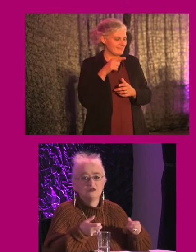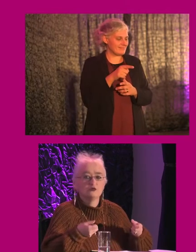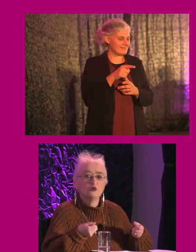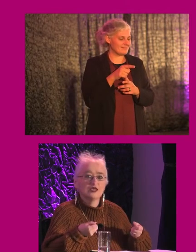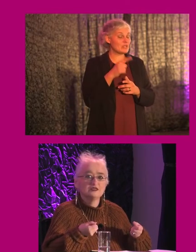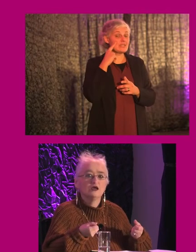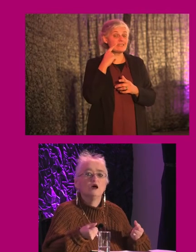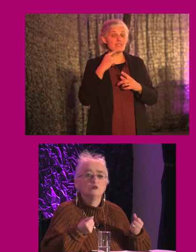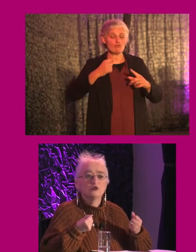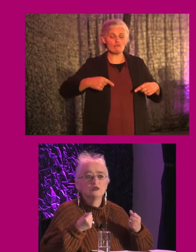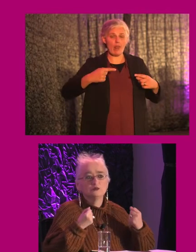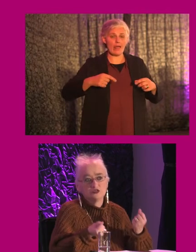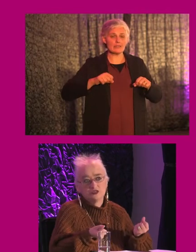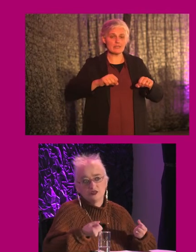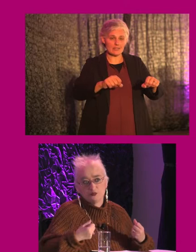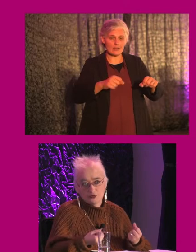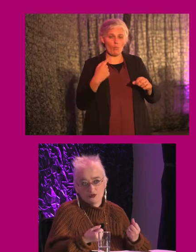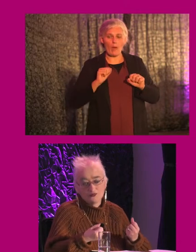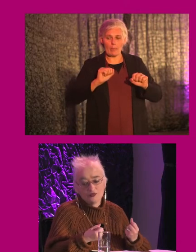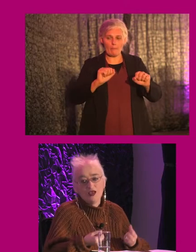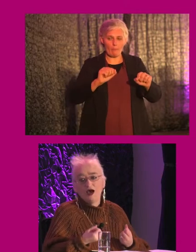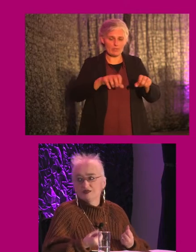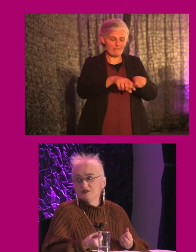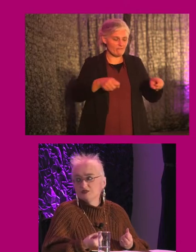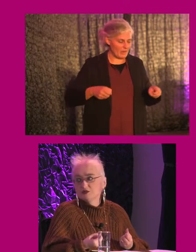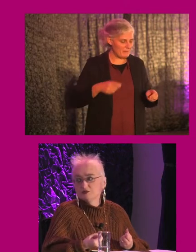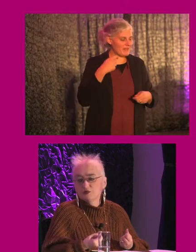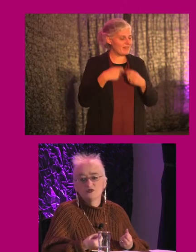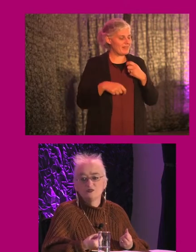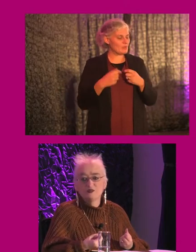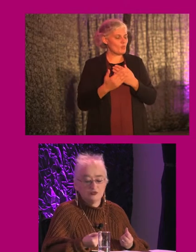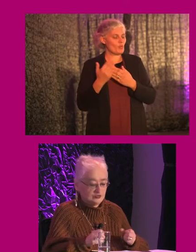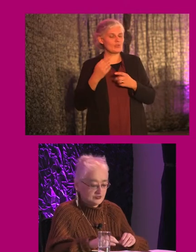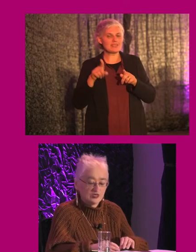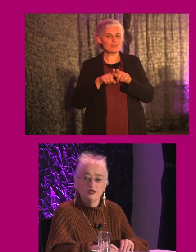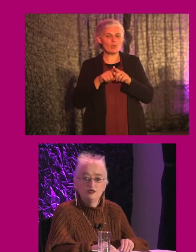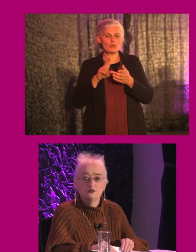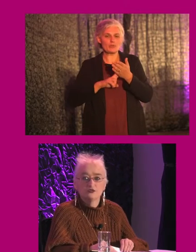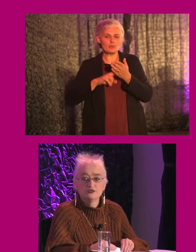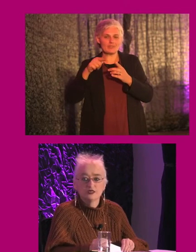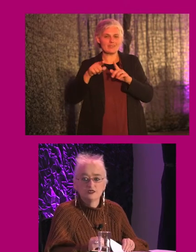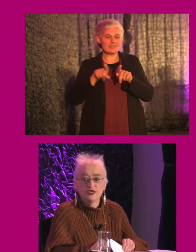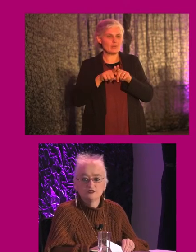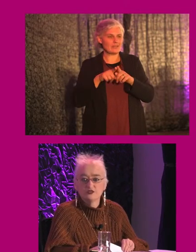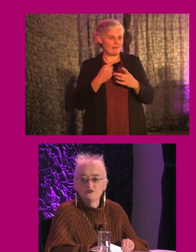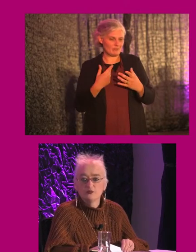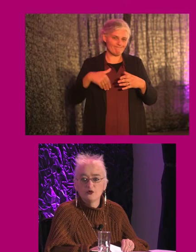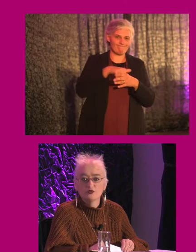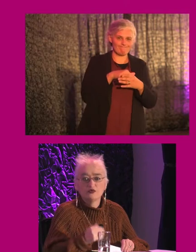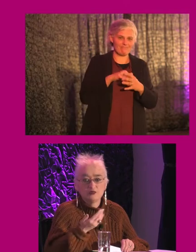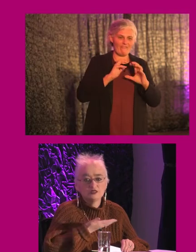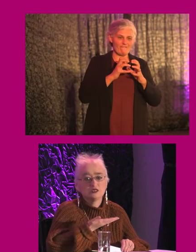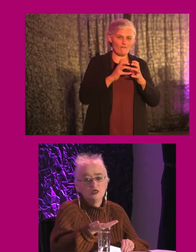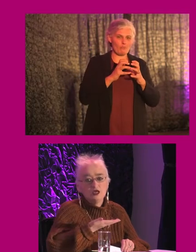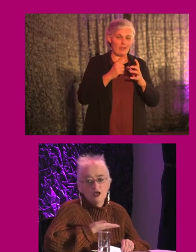it's kind of like a rollator, but rather than pushing it, you pull. And these young sports people use it in order to engage in football.